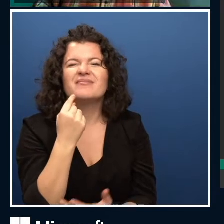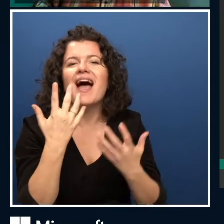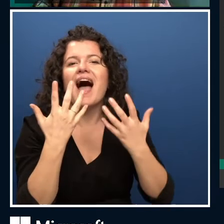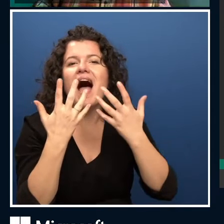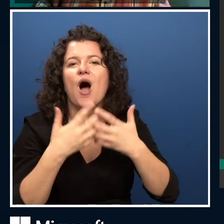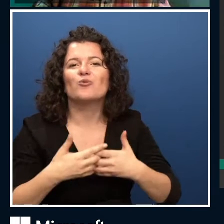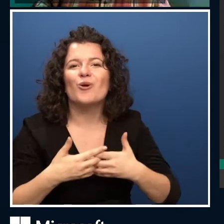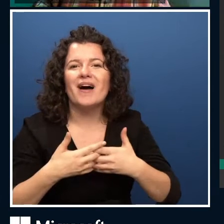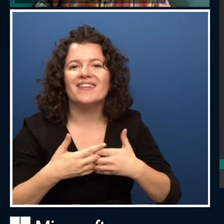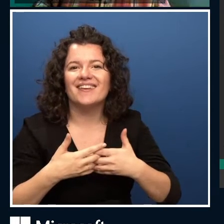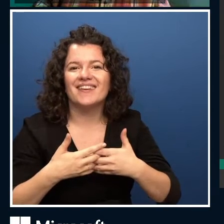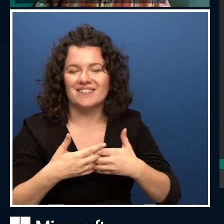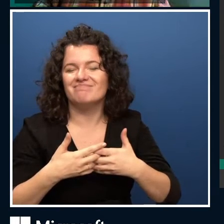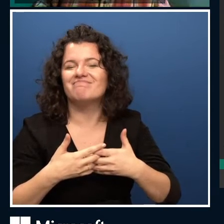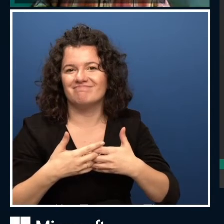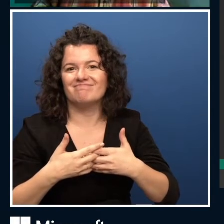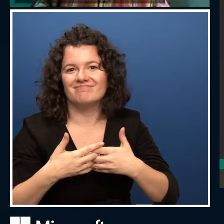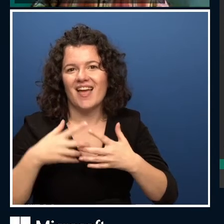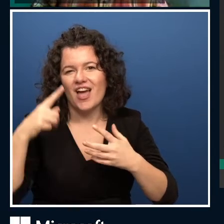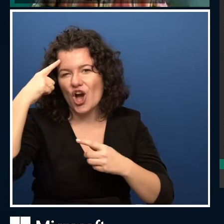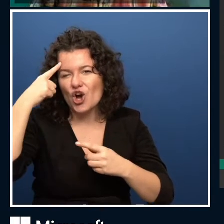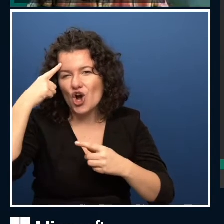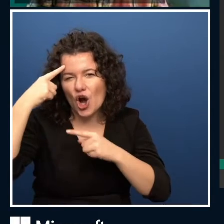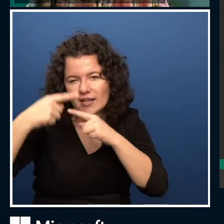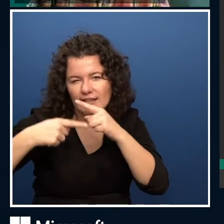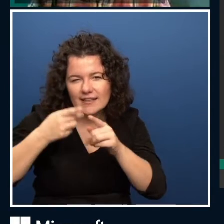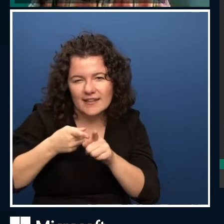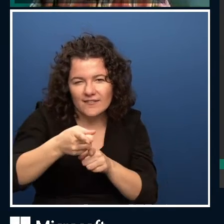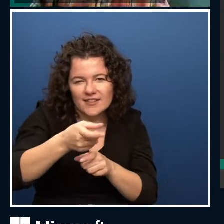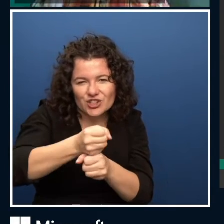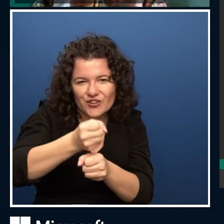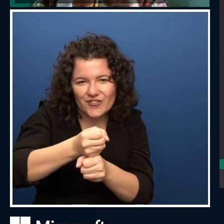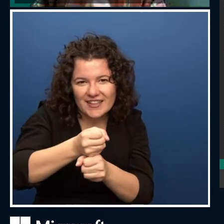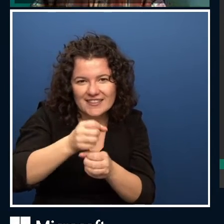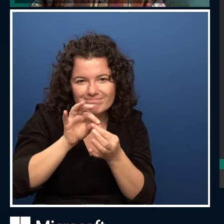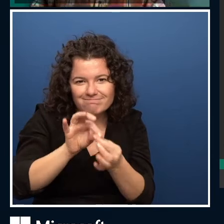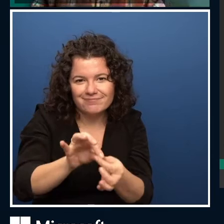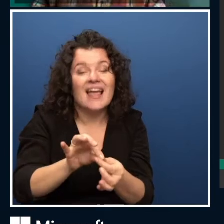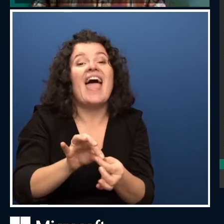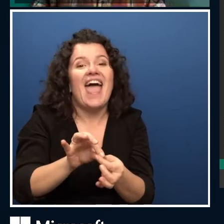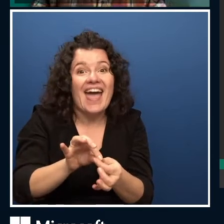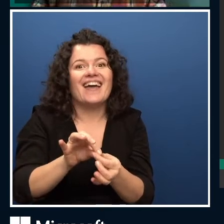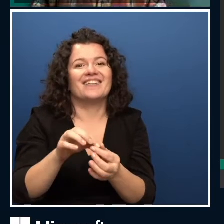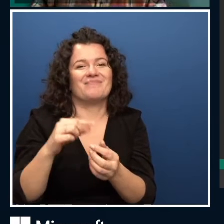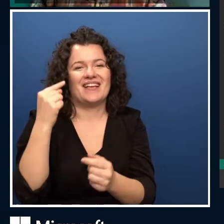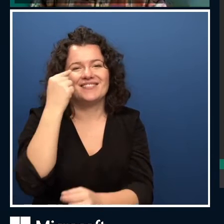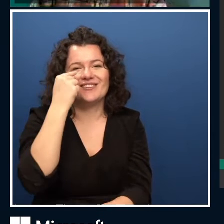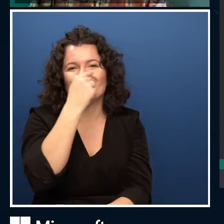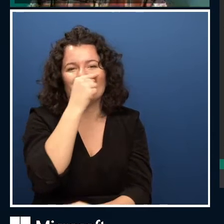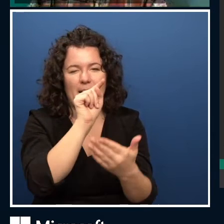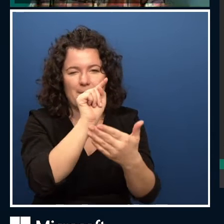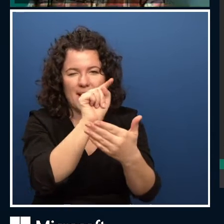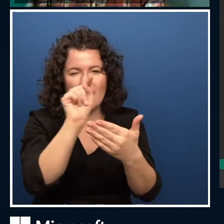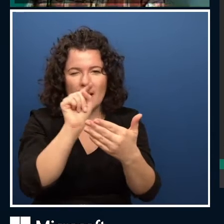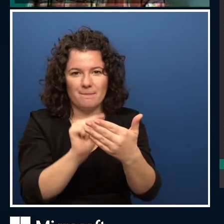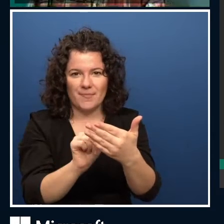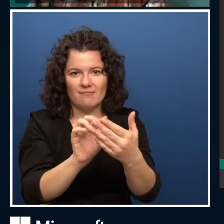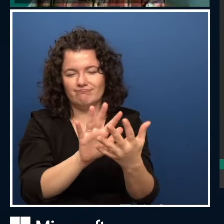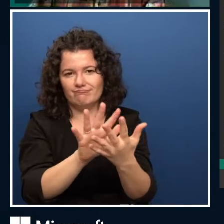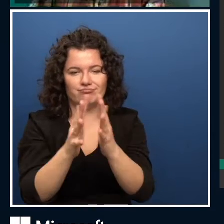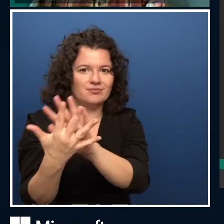the cognitive services and plotted over the image. This is just to convince you that it actually works and this is not magic pre-programmed by us